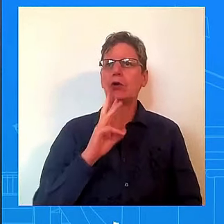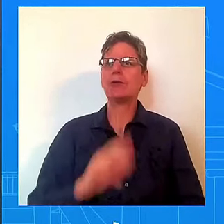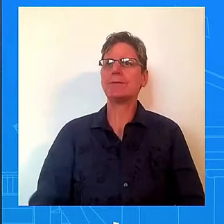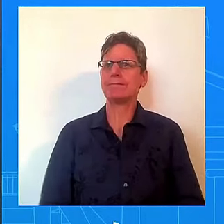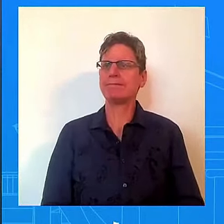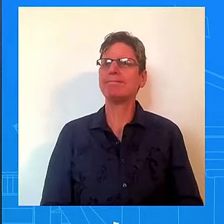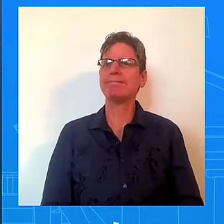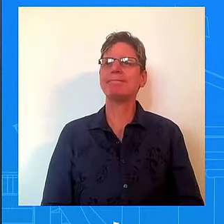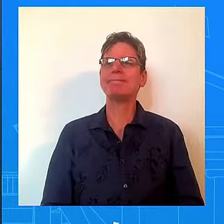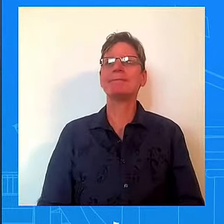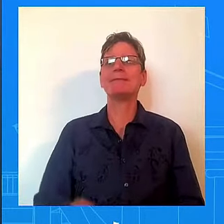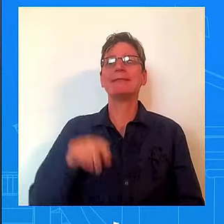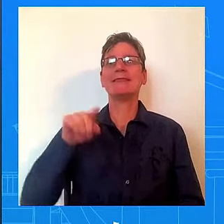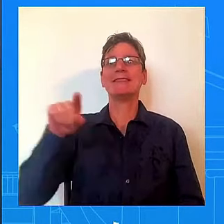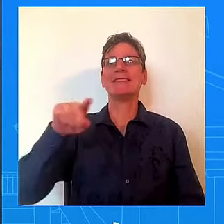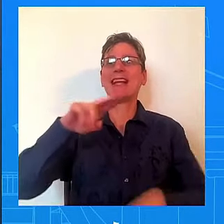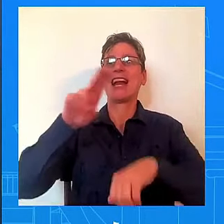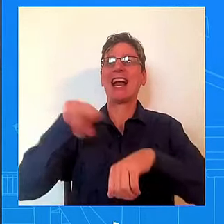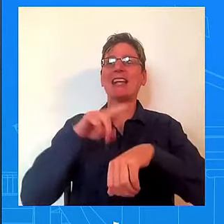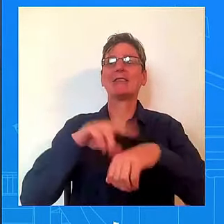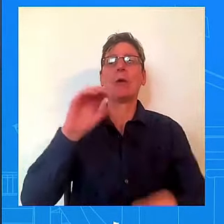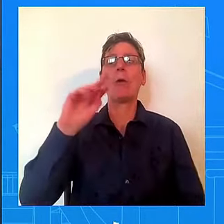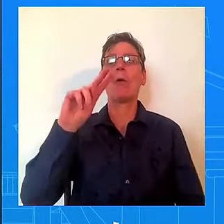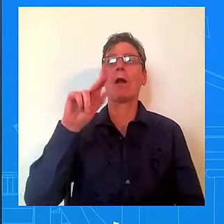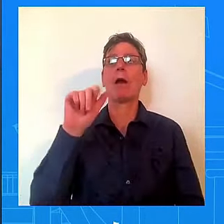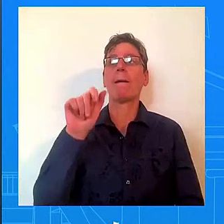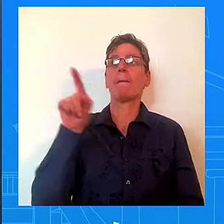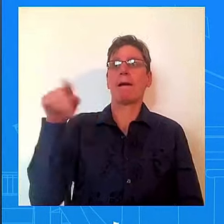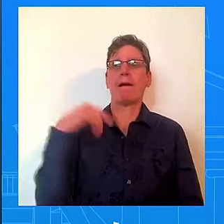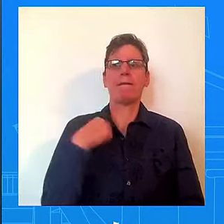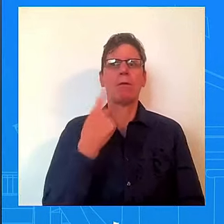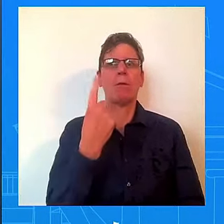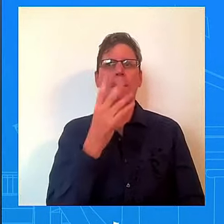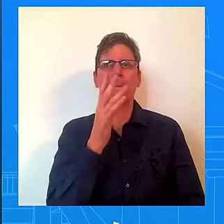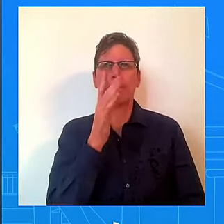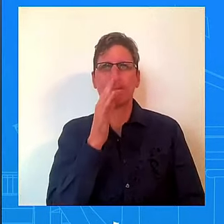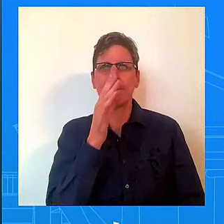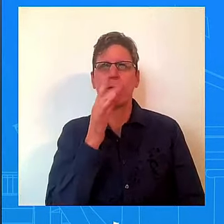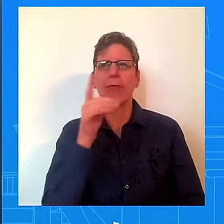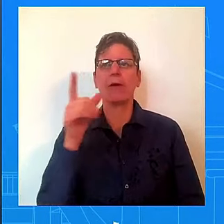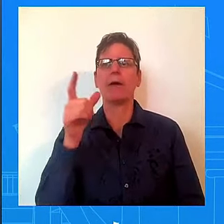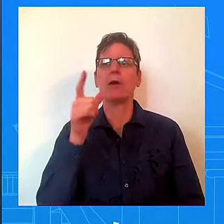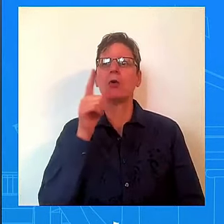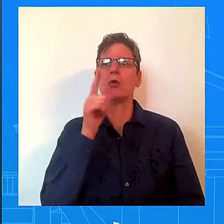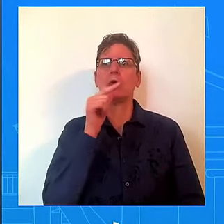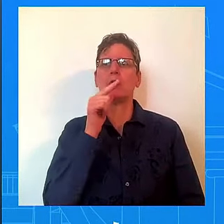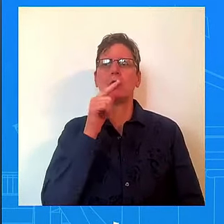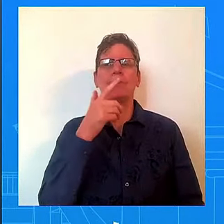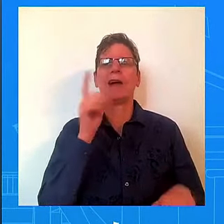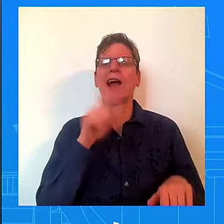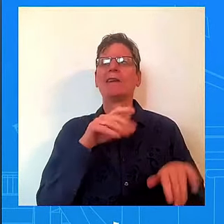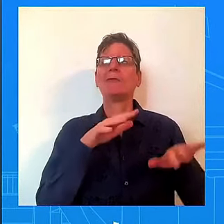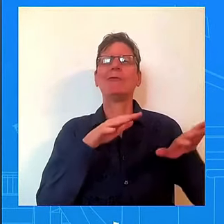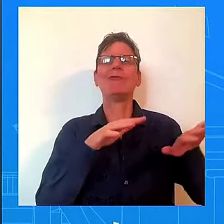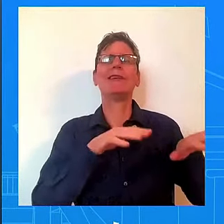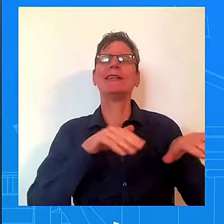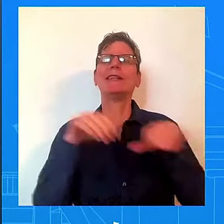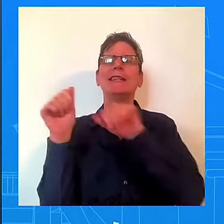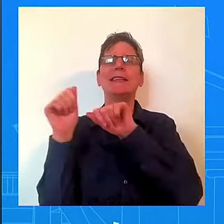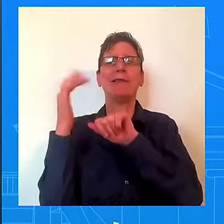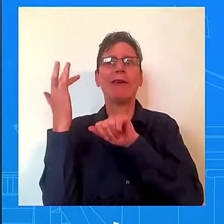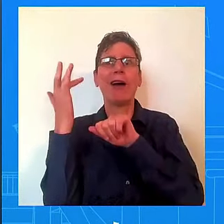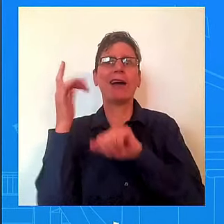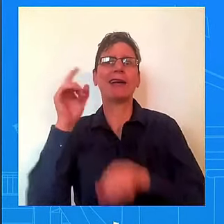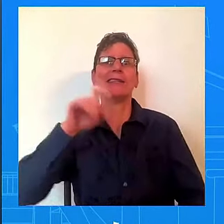She didn't want to leave, but she needed to find work. After our administration invested $40 million to deliver affordable